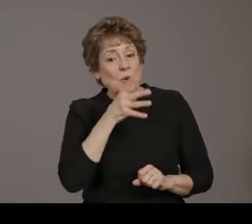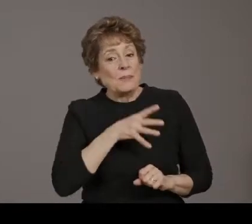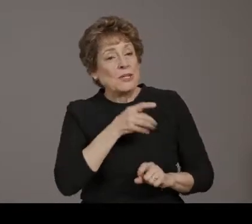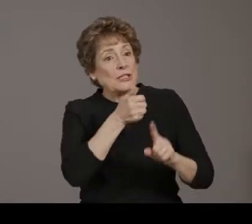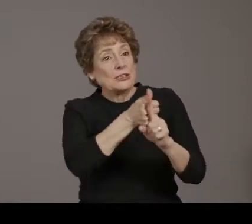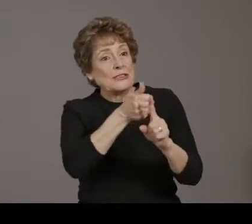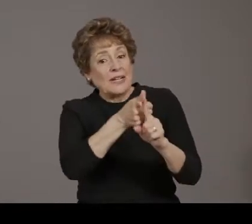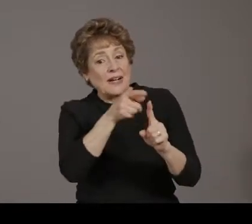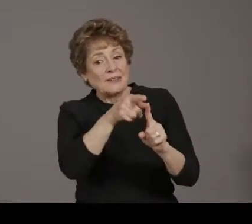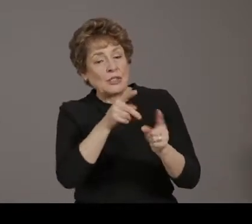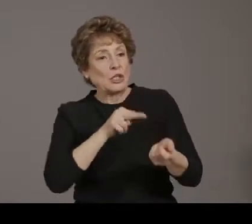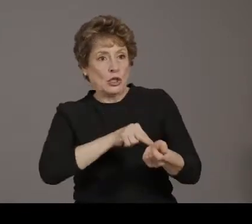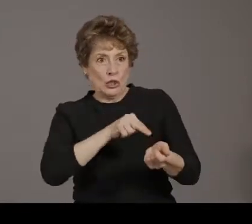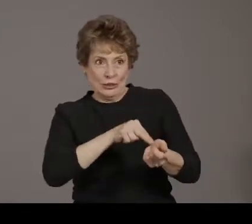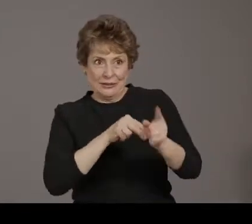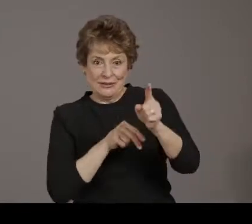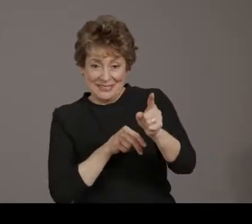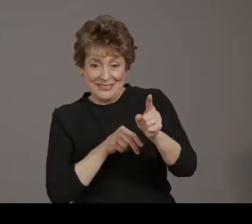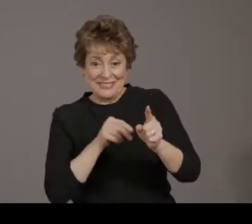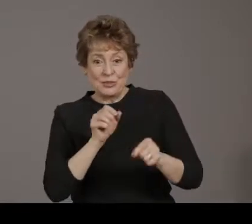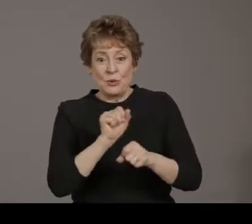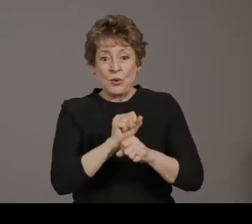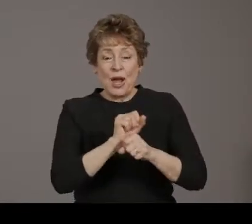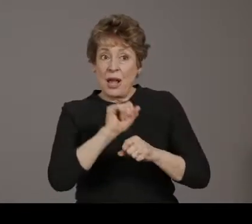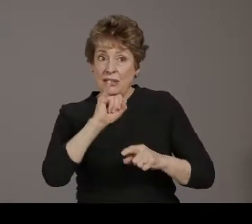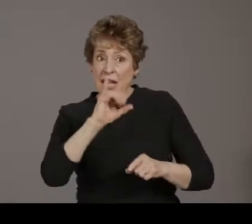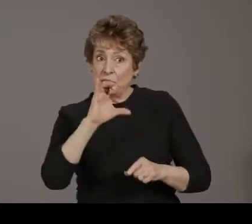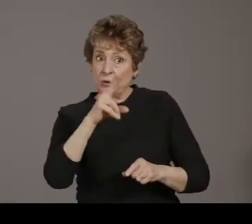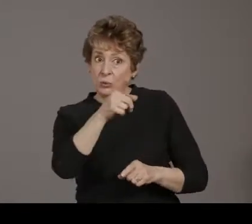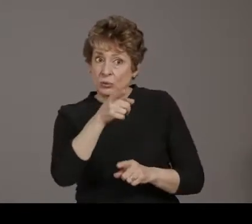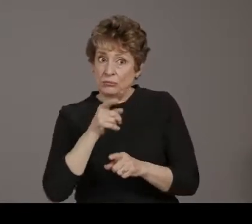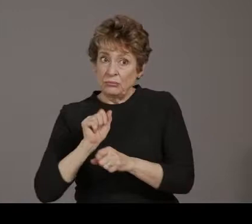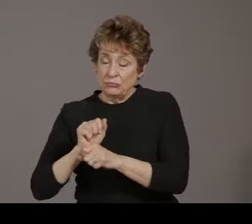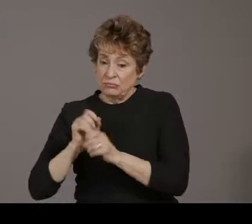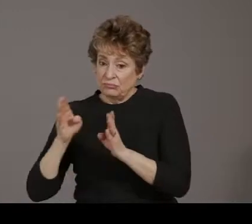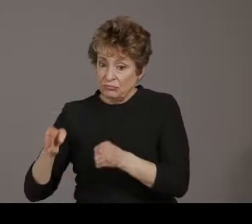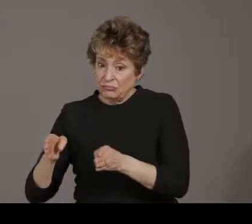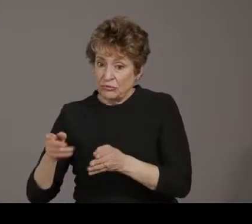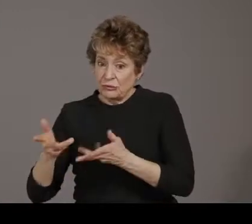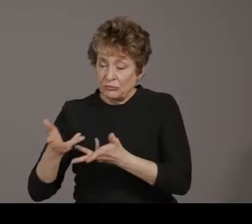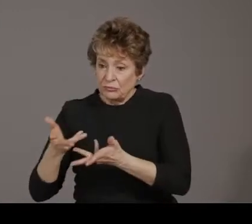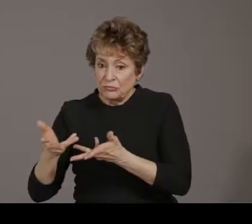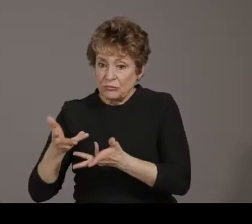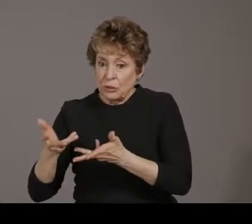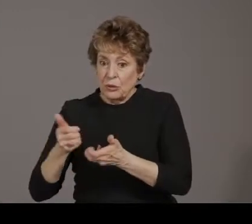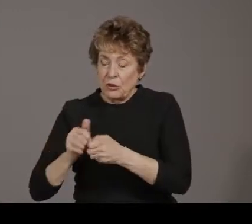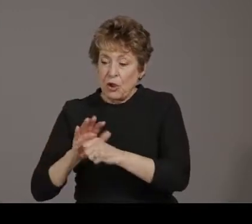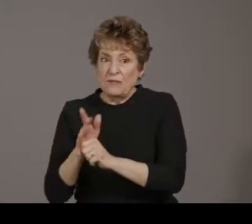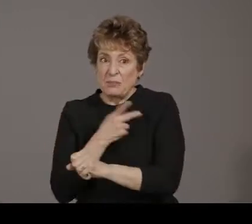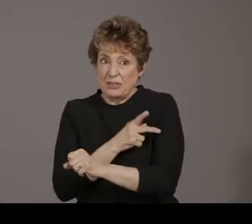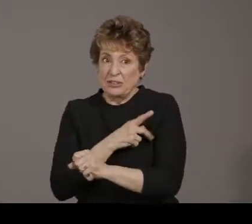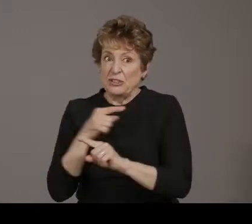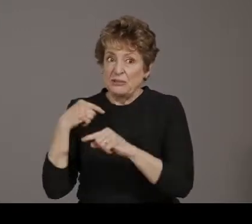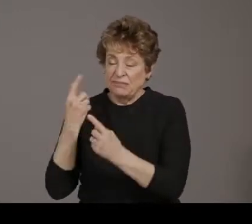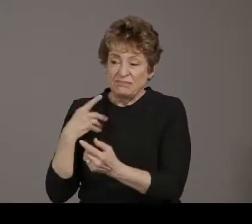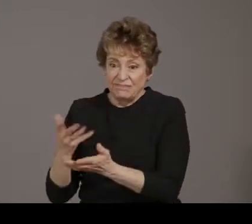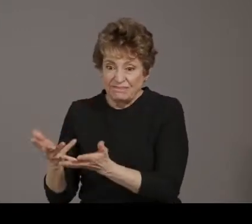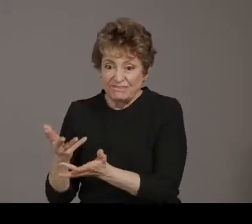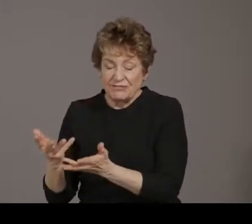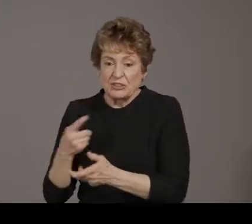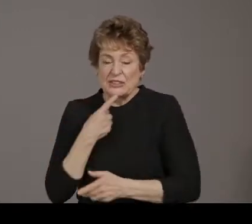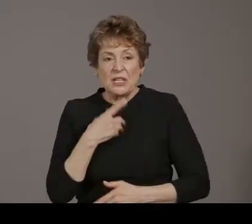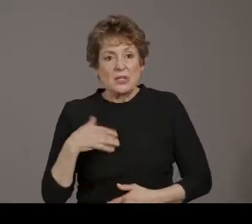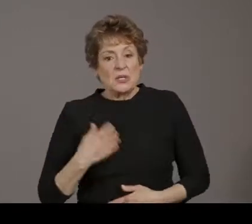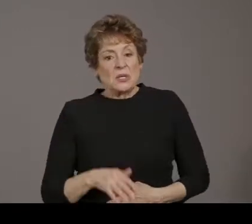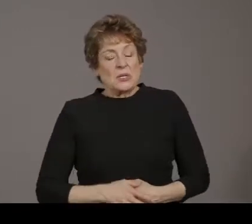that works in the ICU unit directly treating COVID patients. And she said that she was doing this to help slow the spread